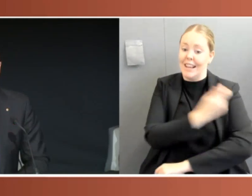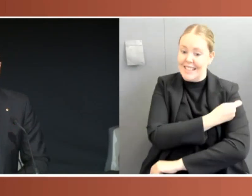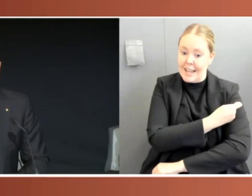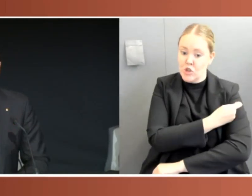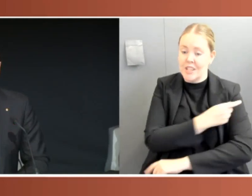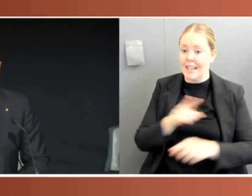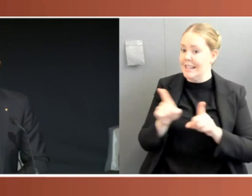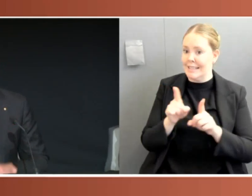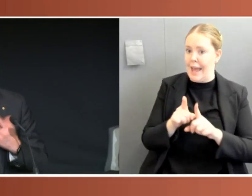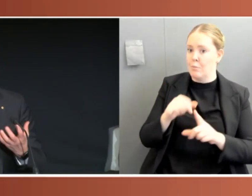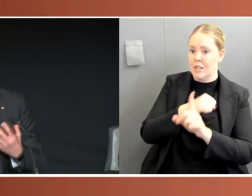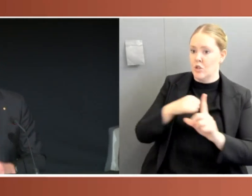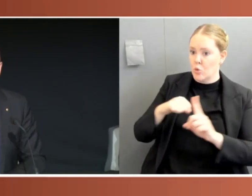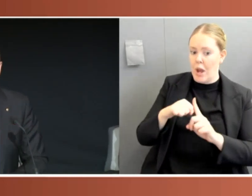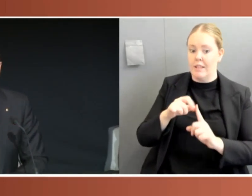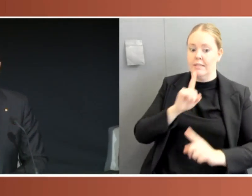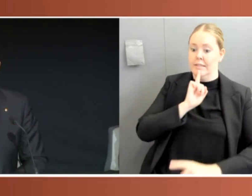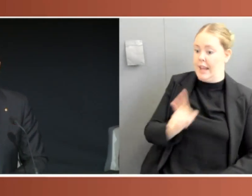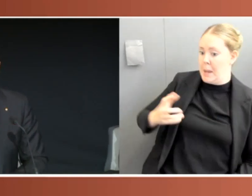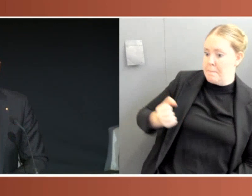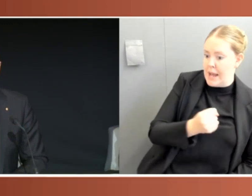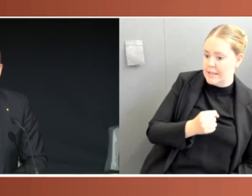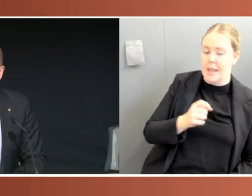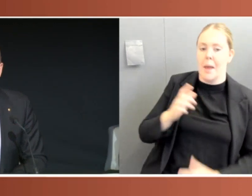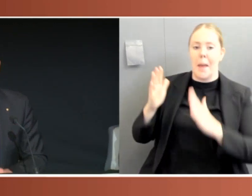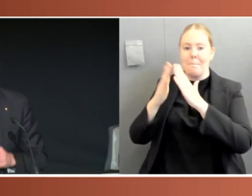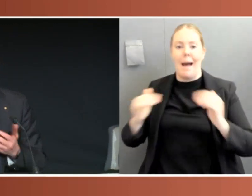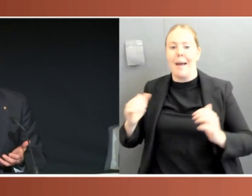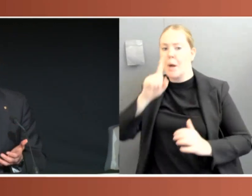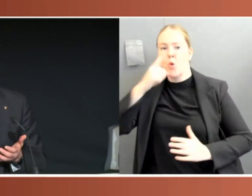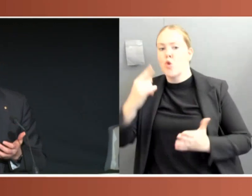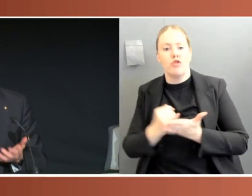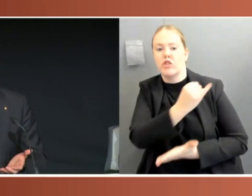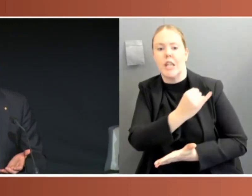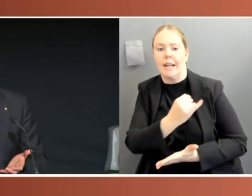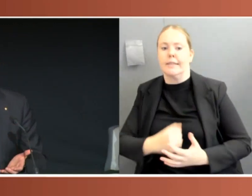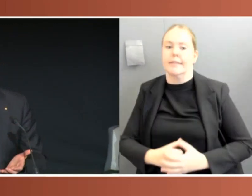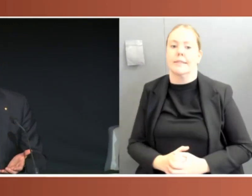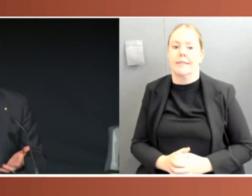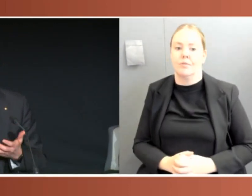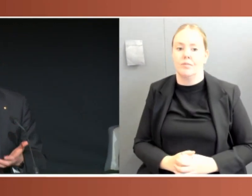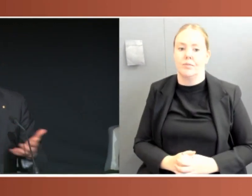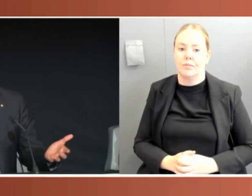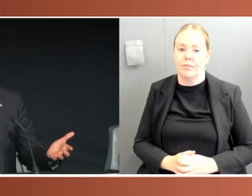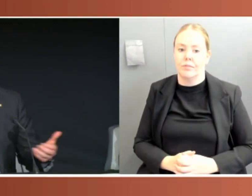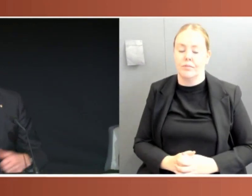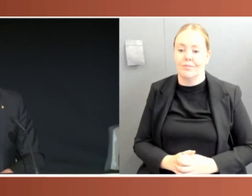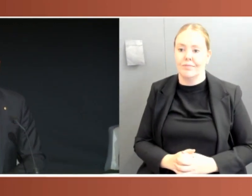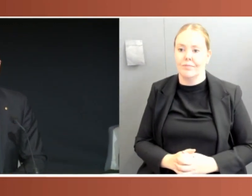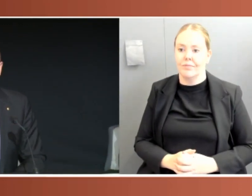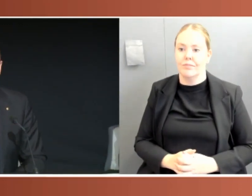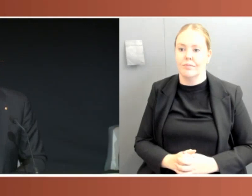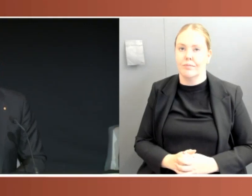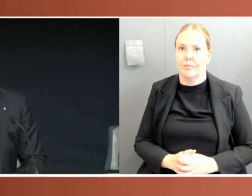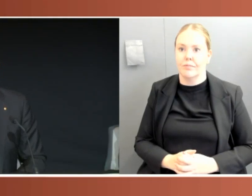elected representative body, is these big contentious issues, not only because it's right to ask, did the executive get it right, but the people need to see it